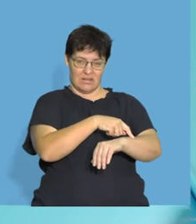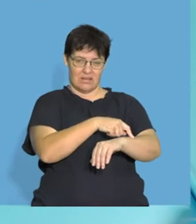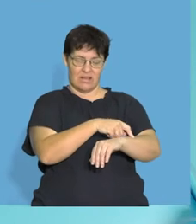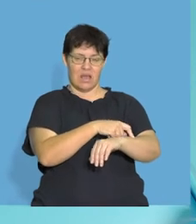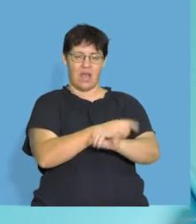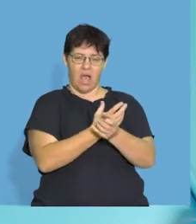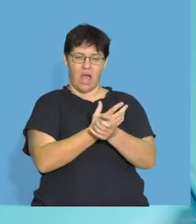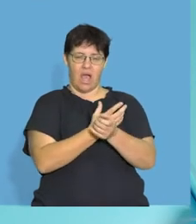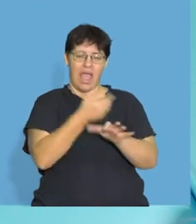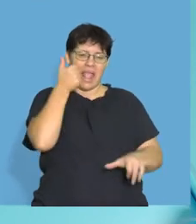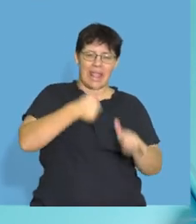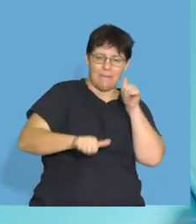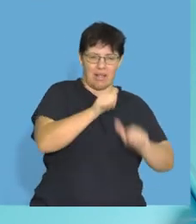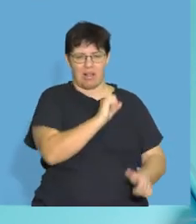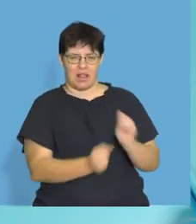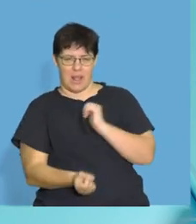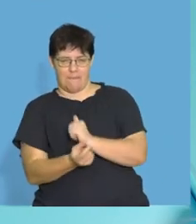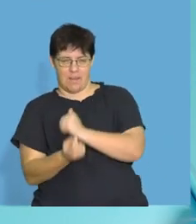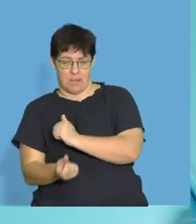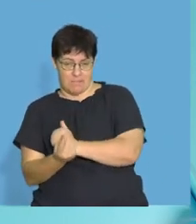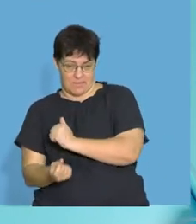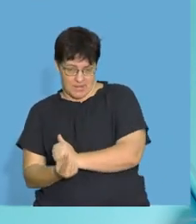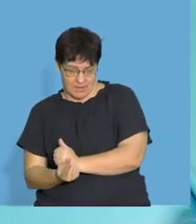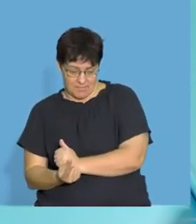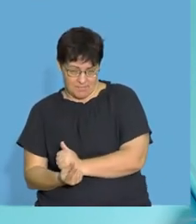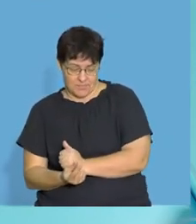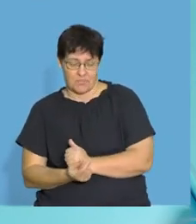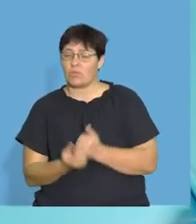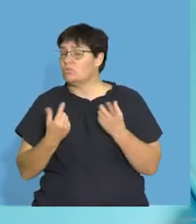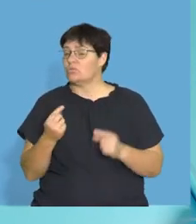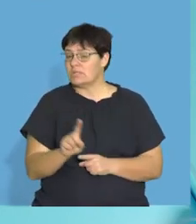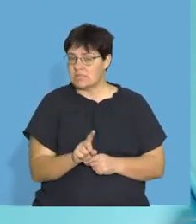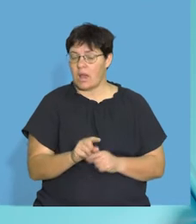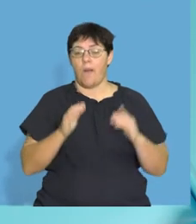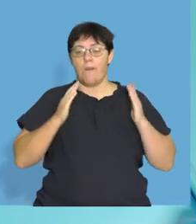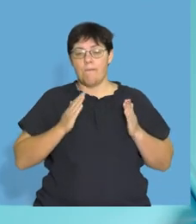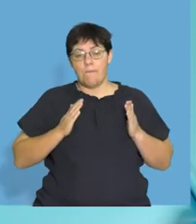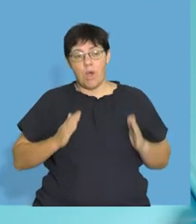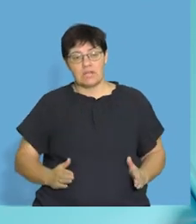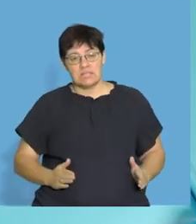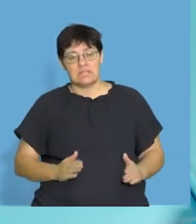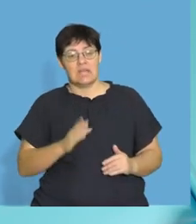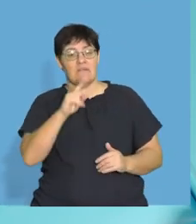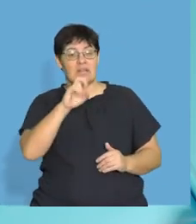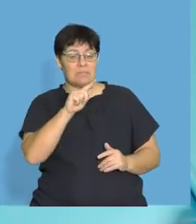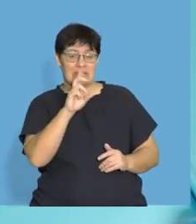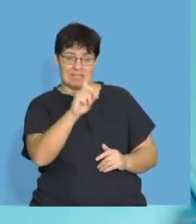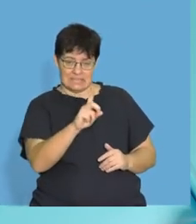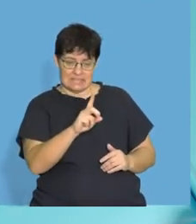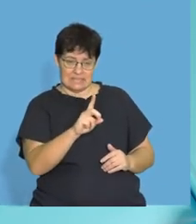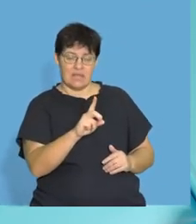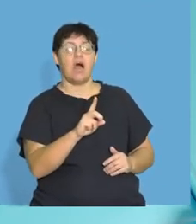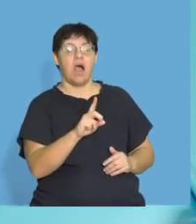there's a whole lot of chemical reactions. And what it does is, it actually, our body, the vitamin D,